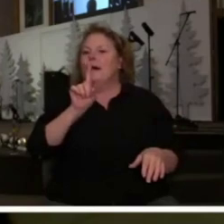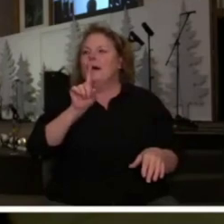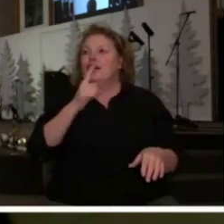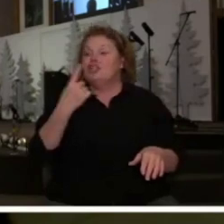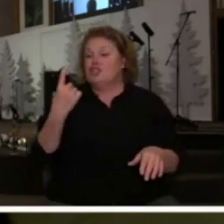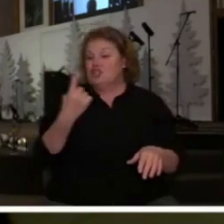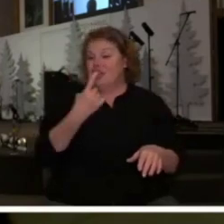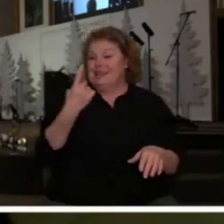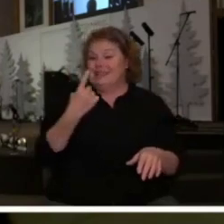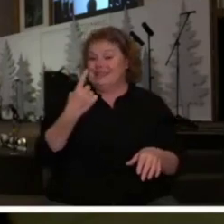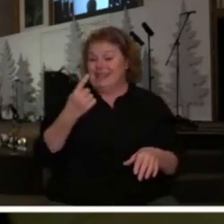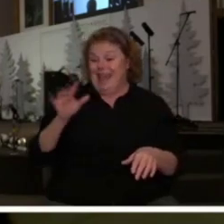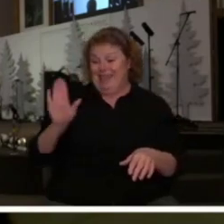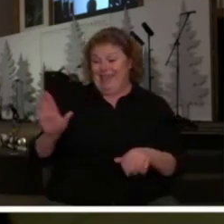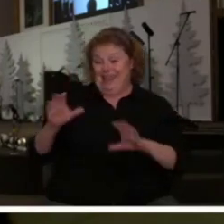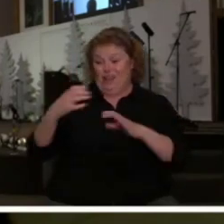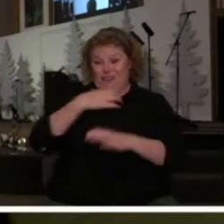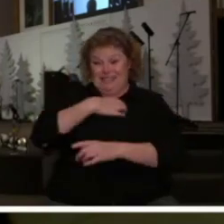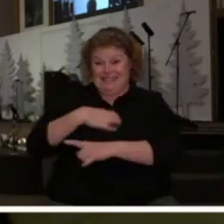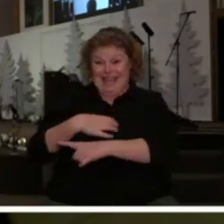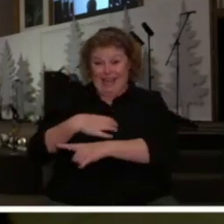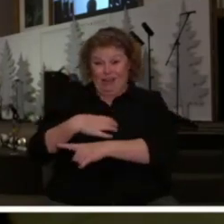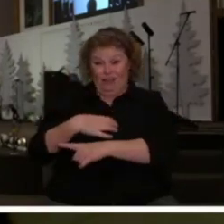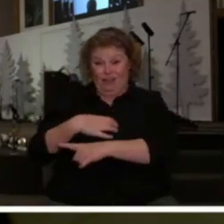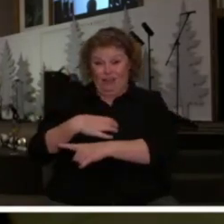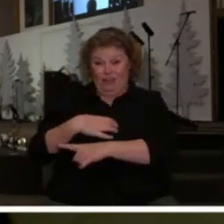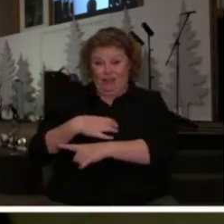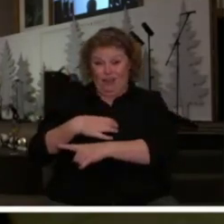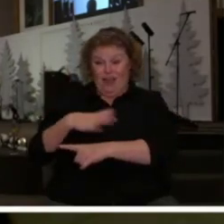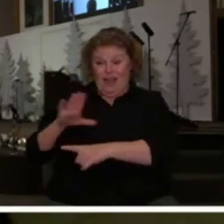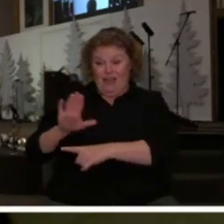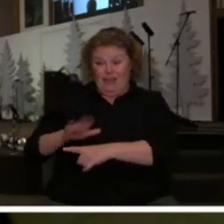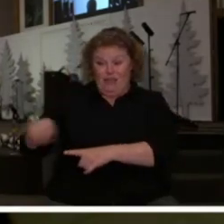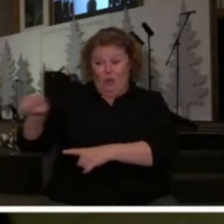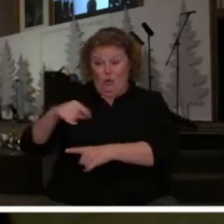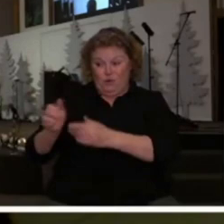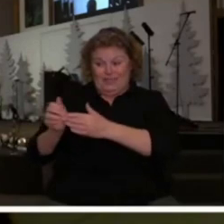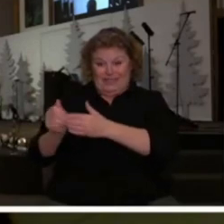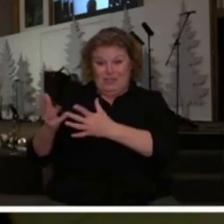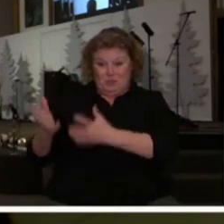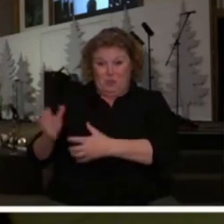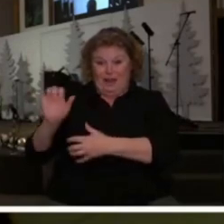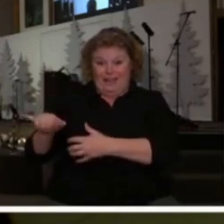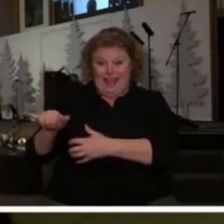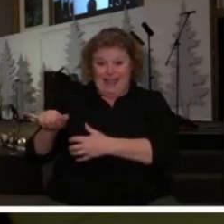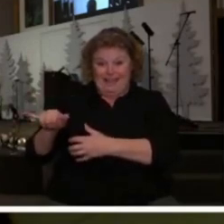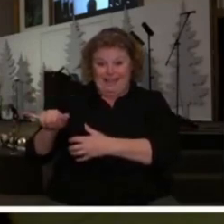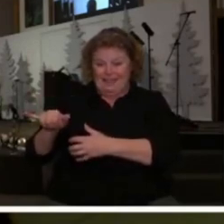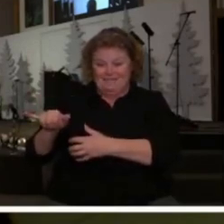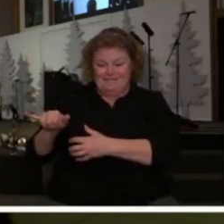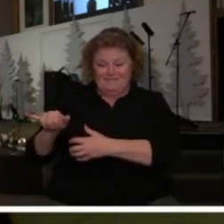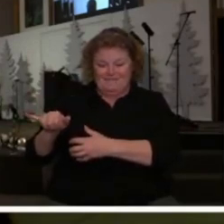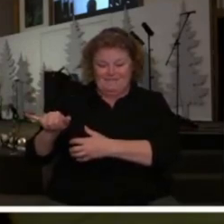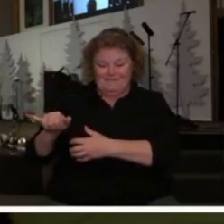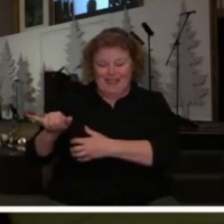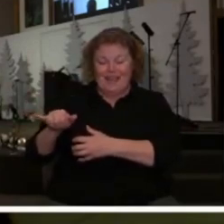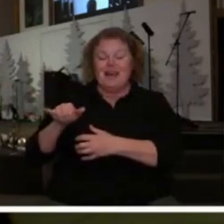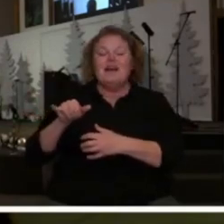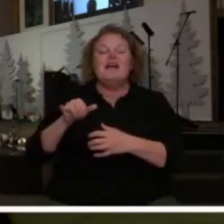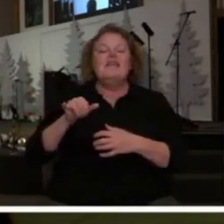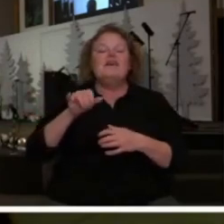desire of men since we who are believers understand that there is a spiritual realm just out of our view